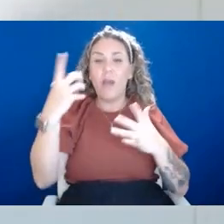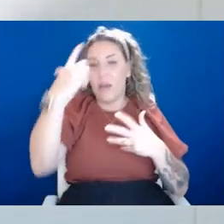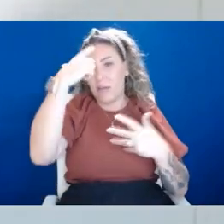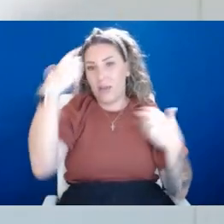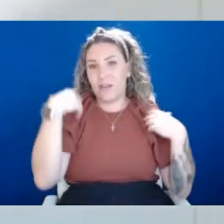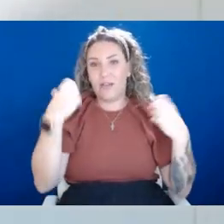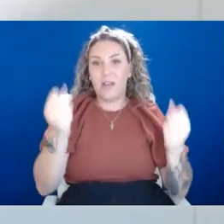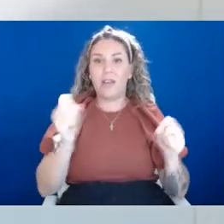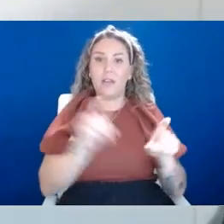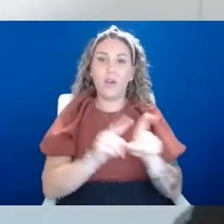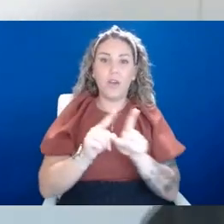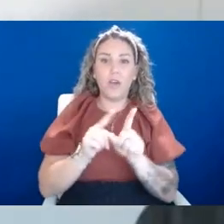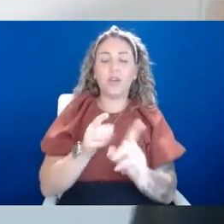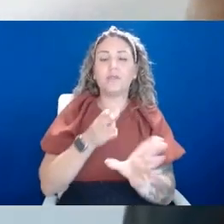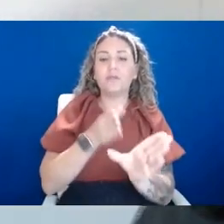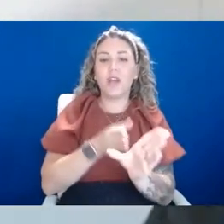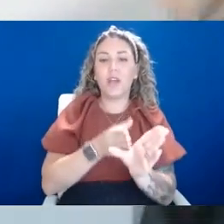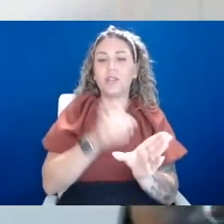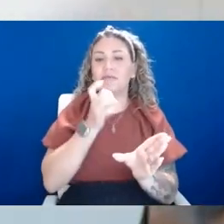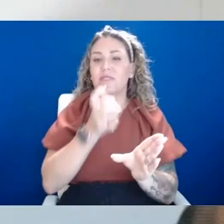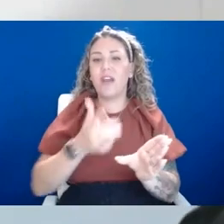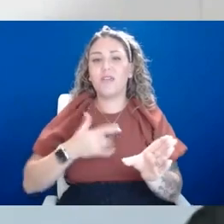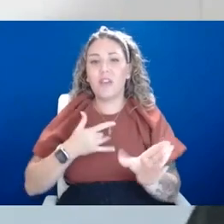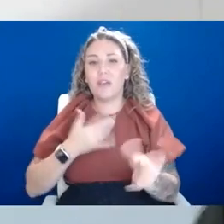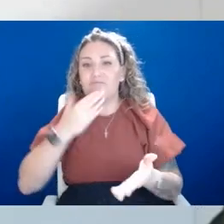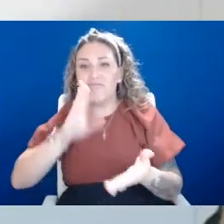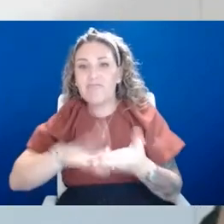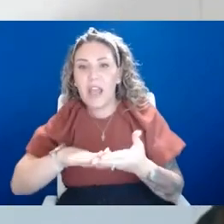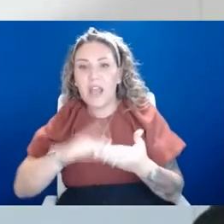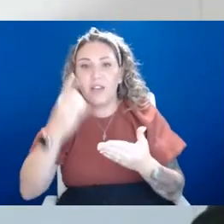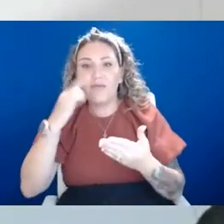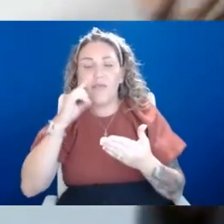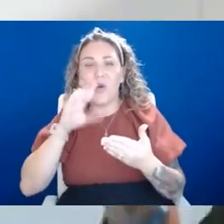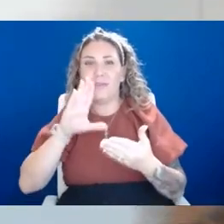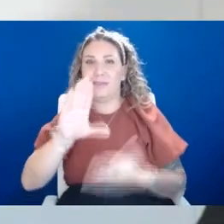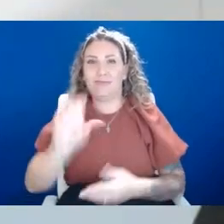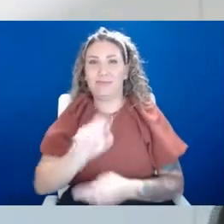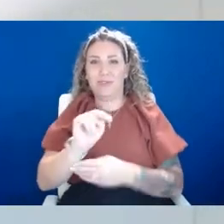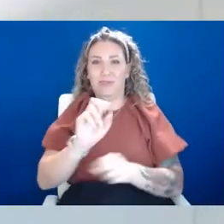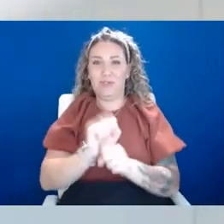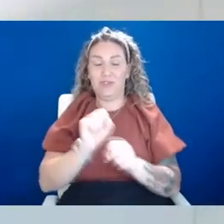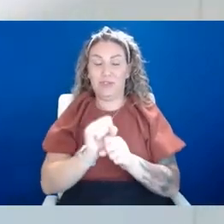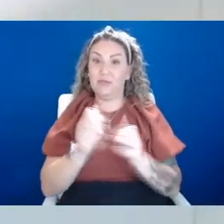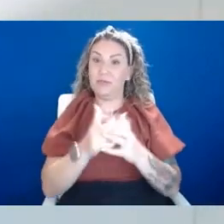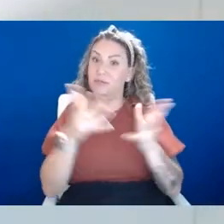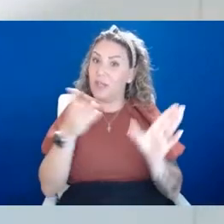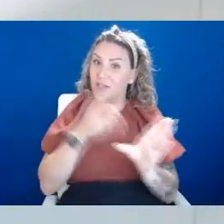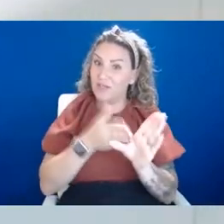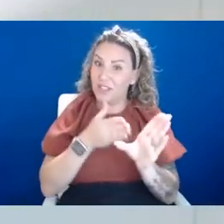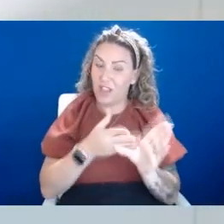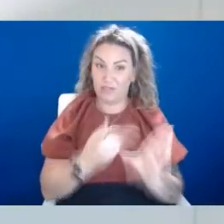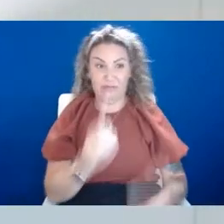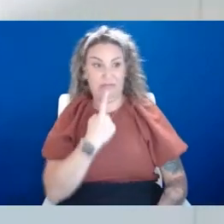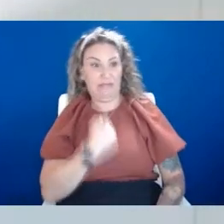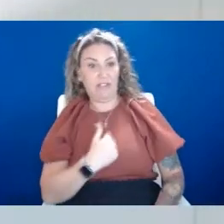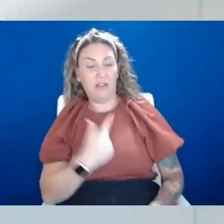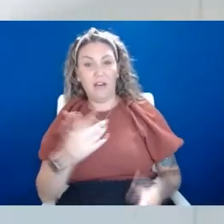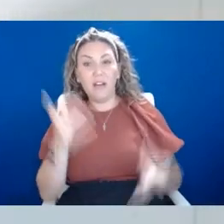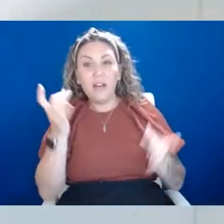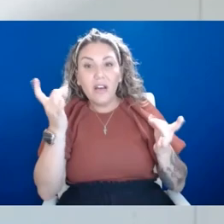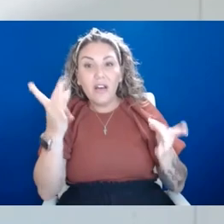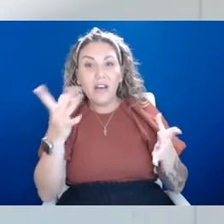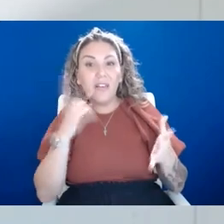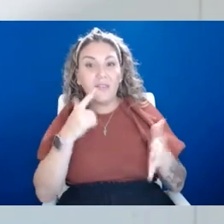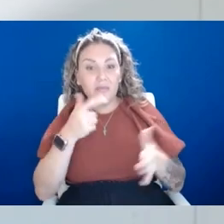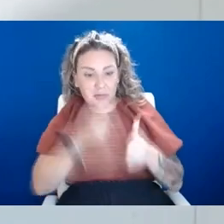And also psychologists don't have to feel, you know, bad for just doing their job because I've had a lot of psychologists told me that they hate the fact that they have to